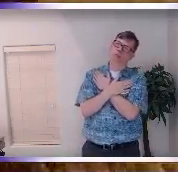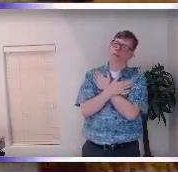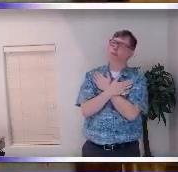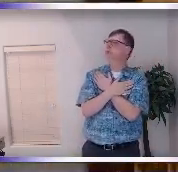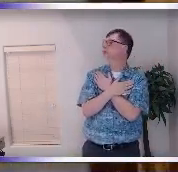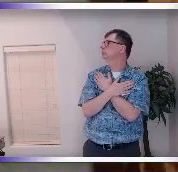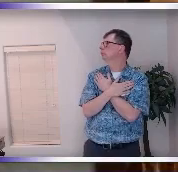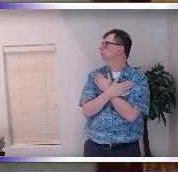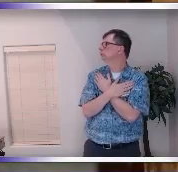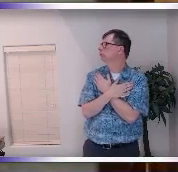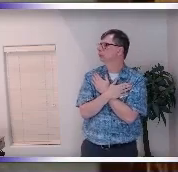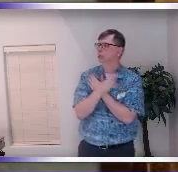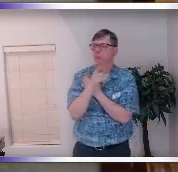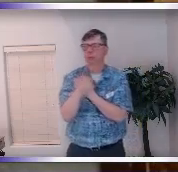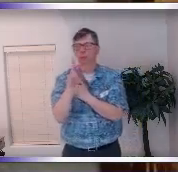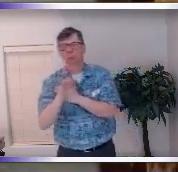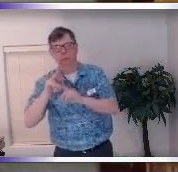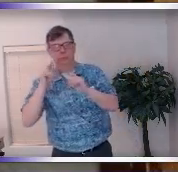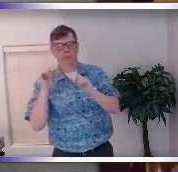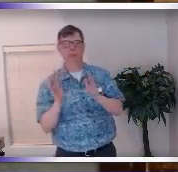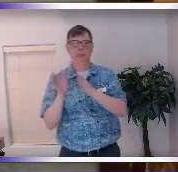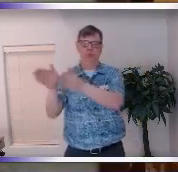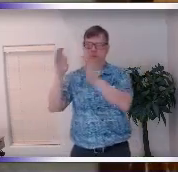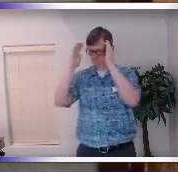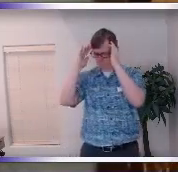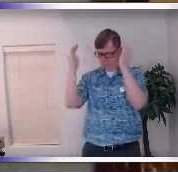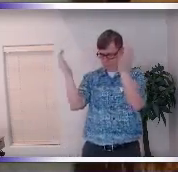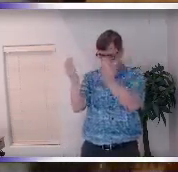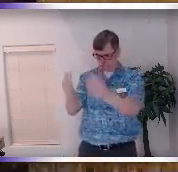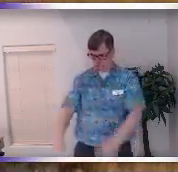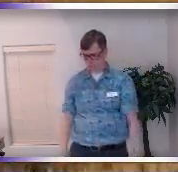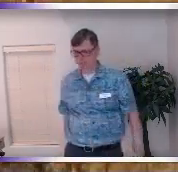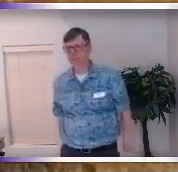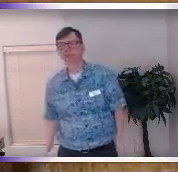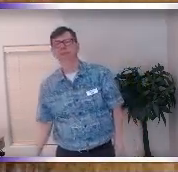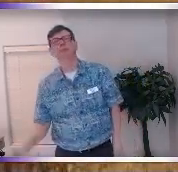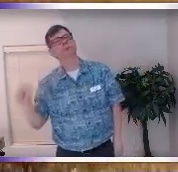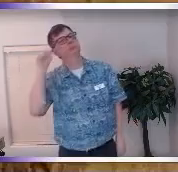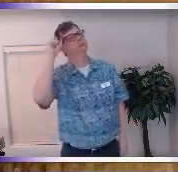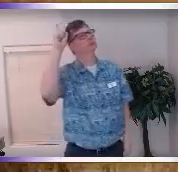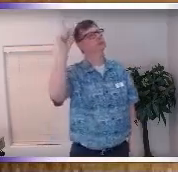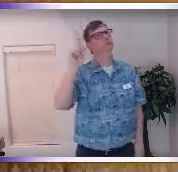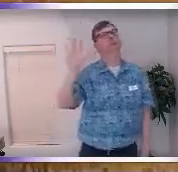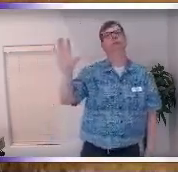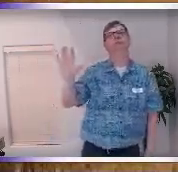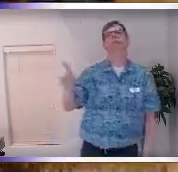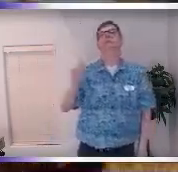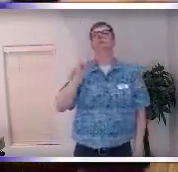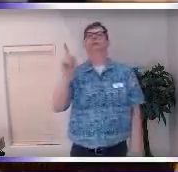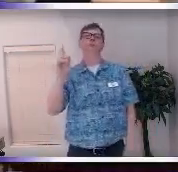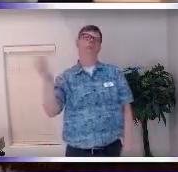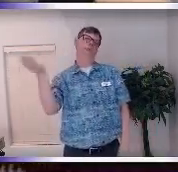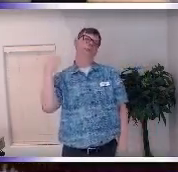um you're there by way of consciousness so I've been taking this into my meditation into an understanding that I left one job